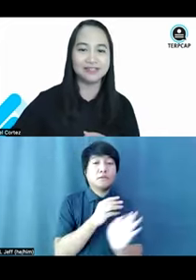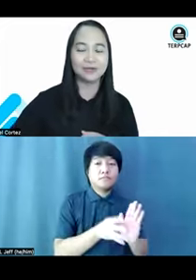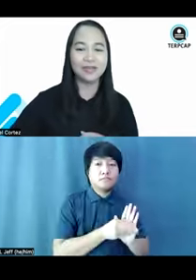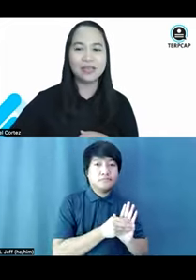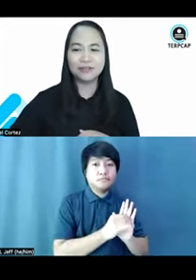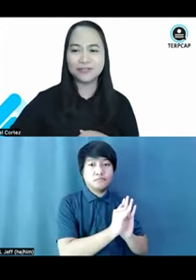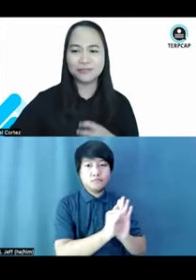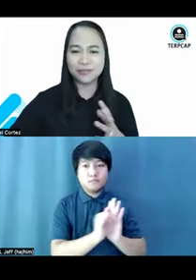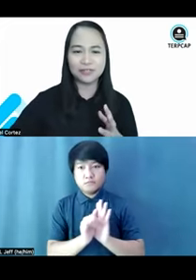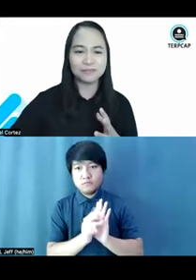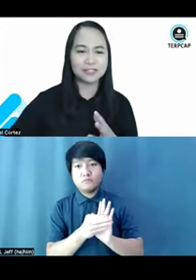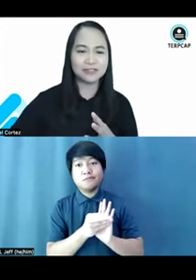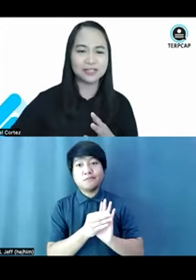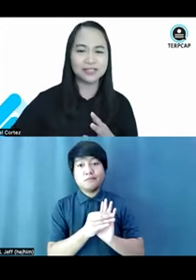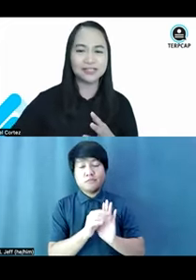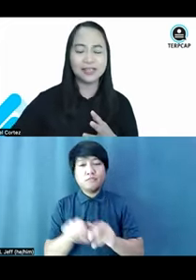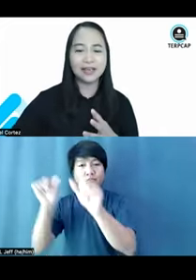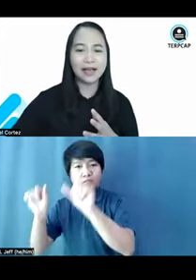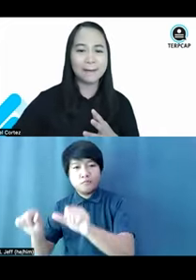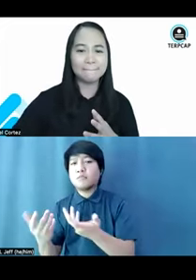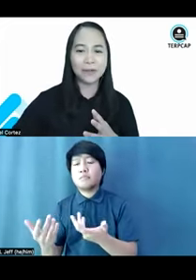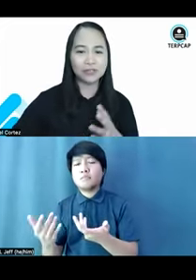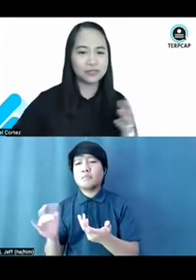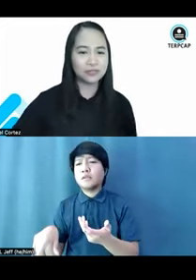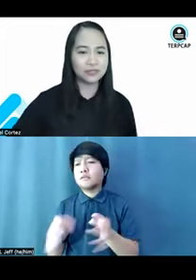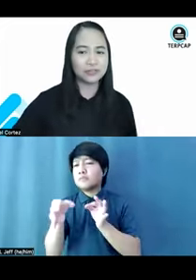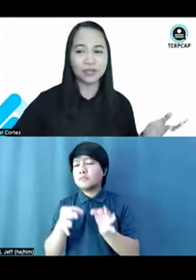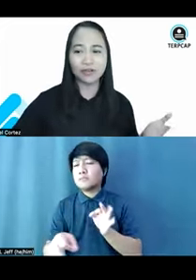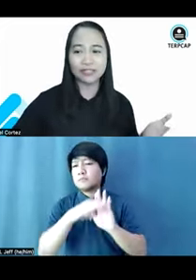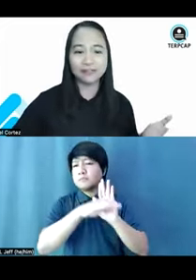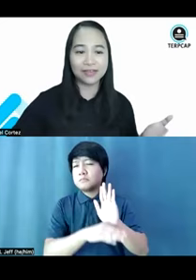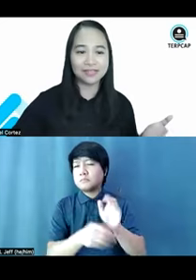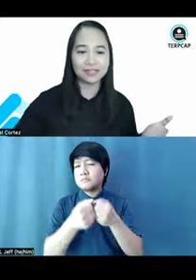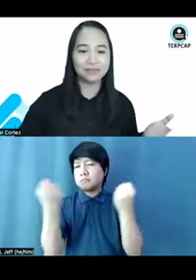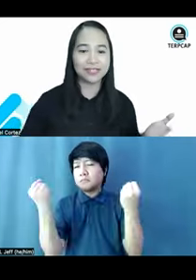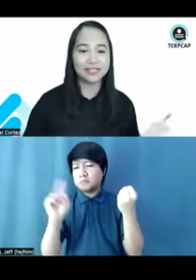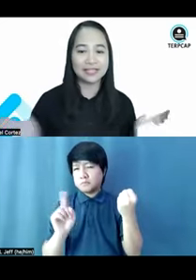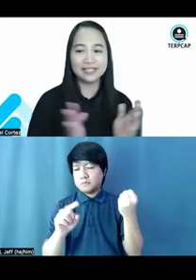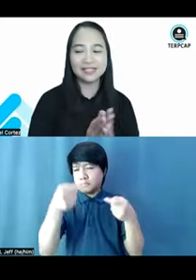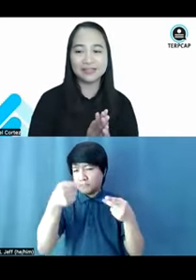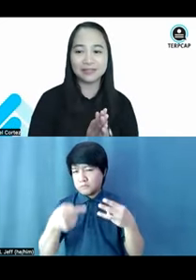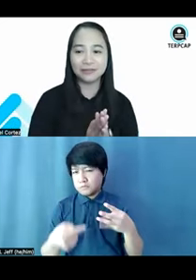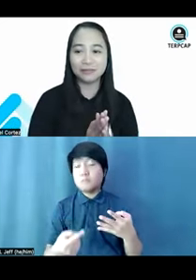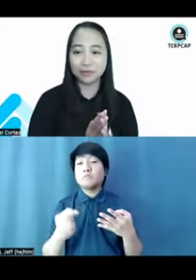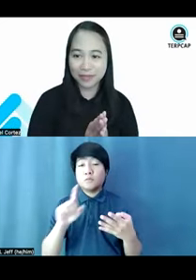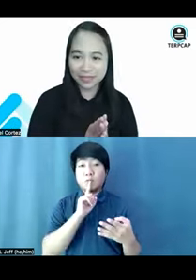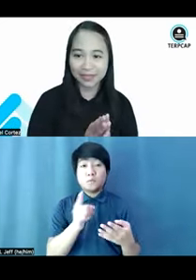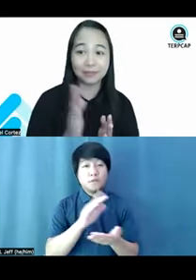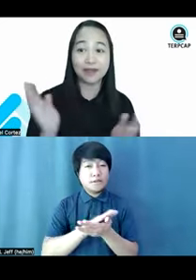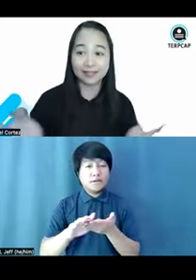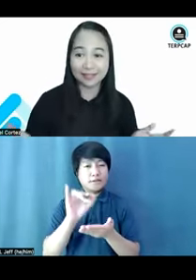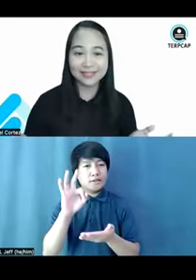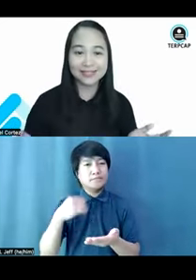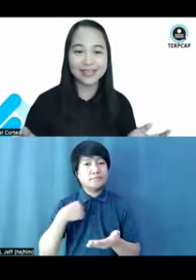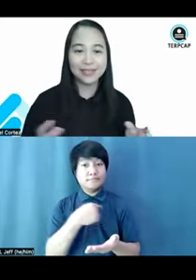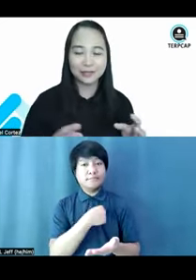events. So, just a few tips and tricks. Also, during online events, it's really nice that we're making it